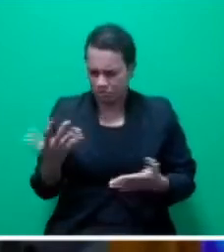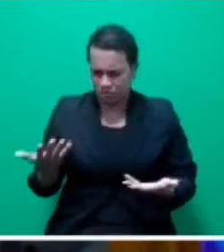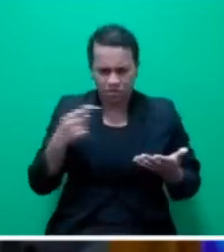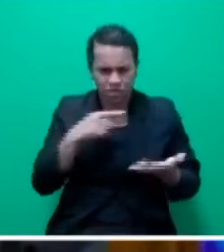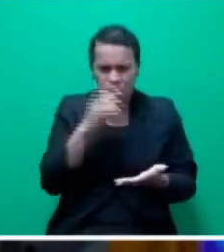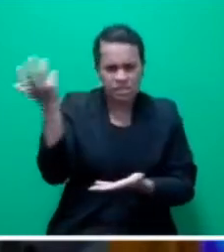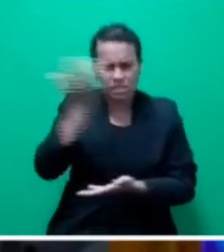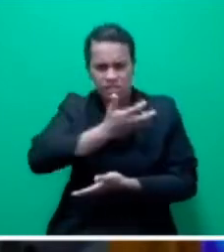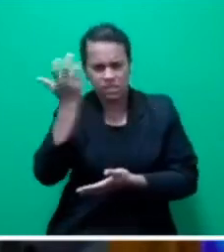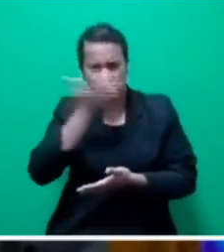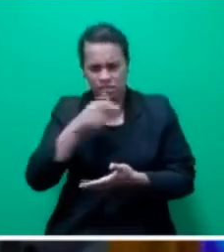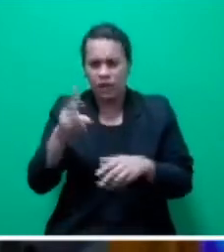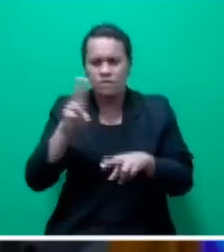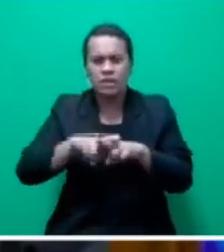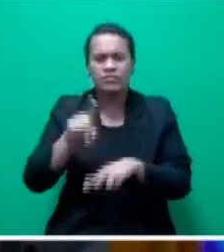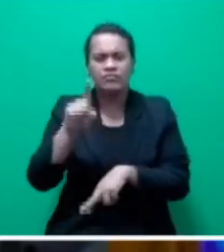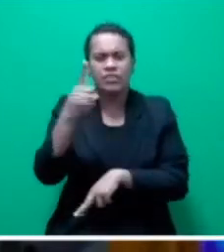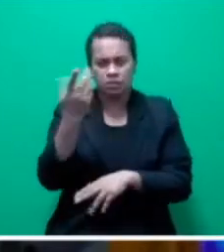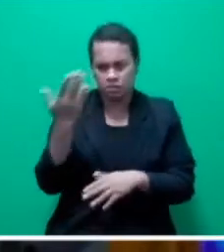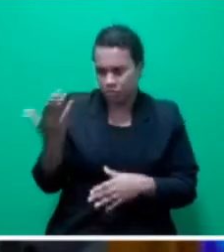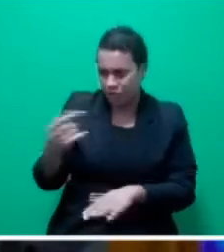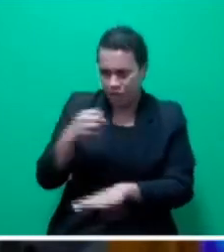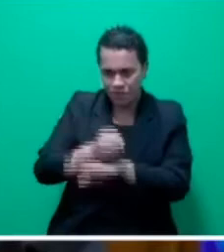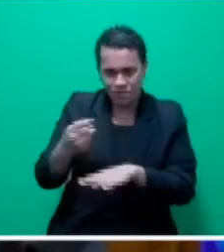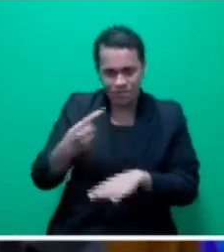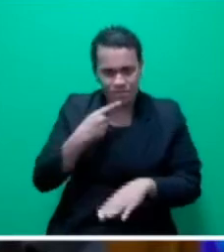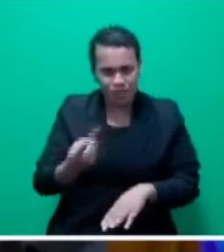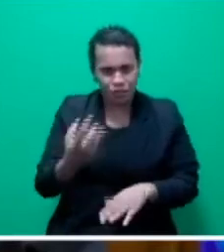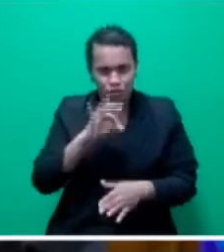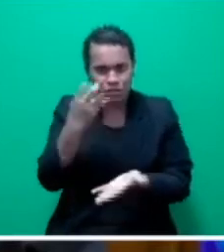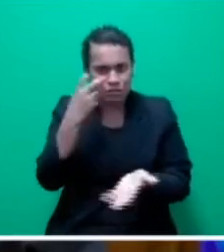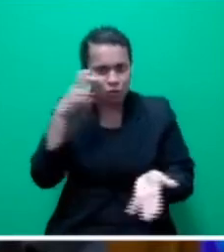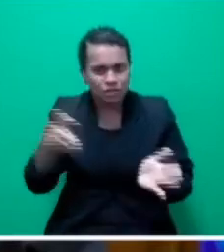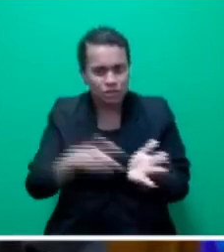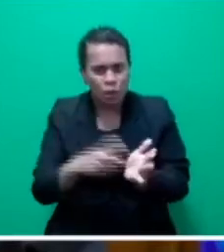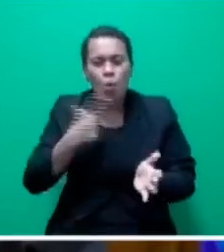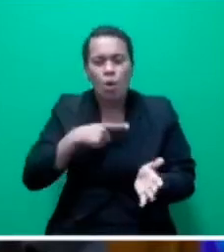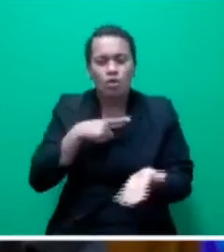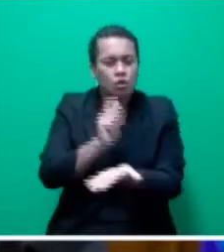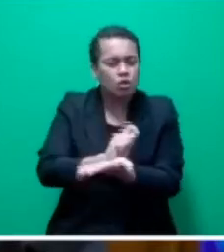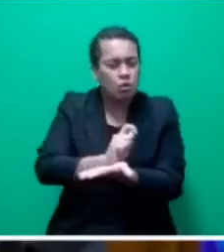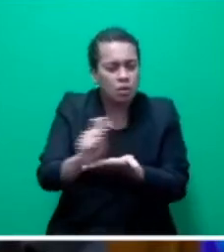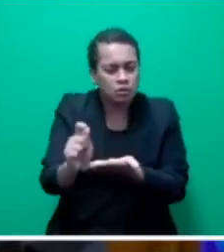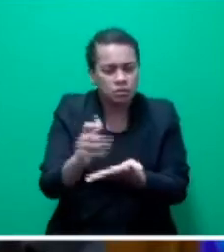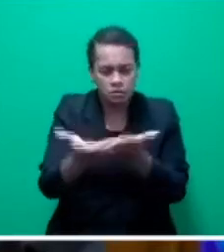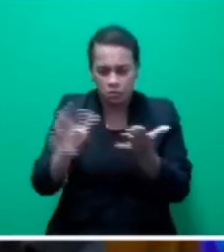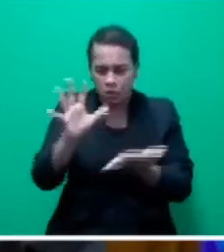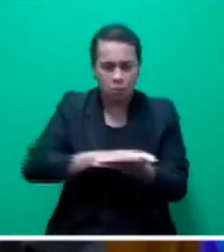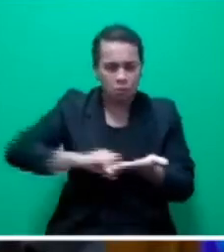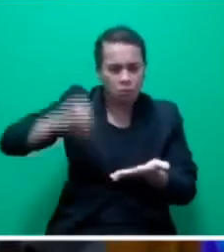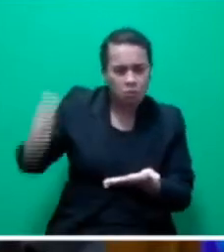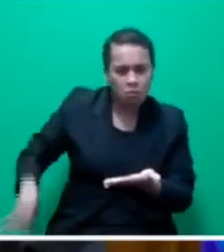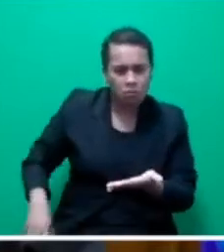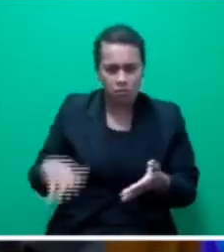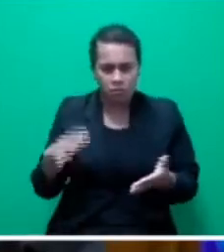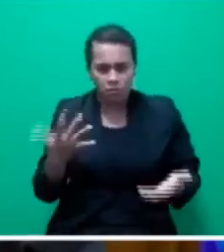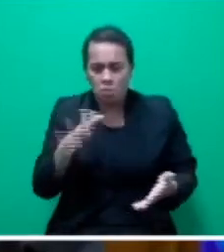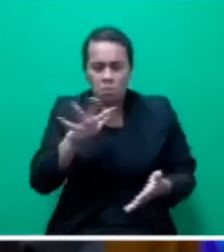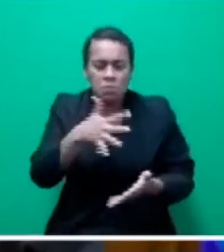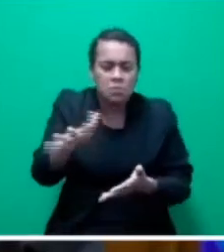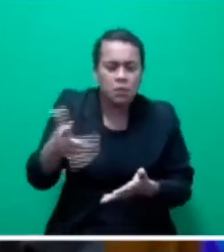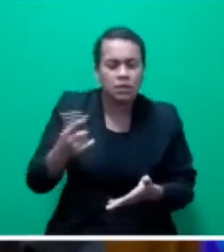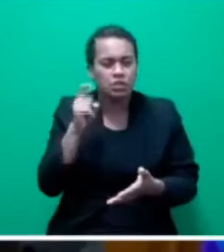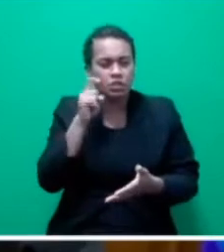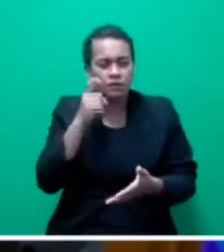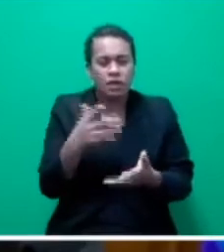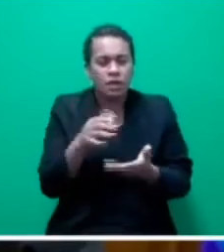Fiji First was still registered. No wonder transparent procedures were trashed in respect of waiver of procurement regulations when